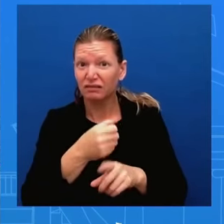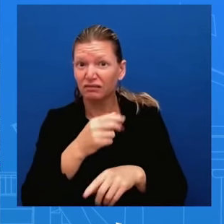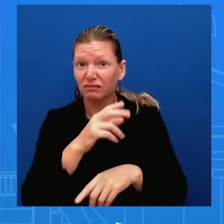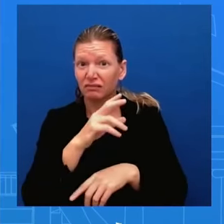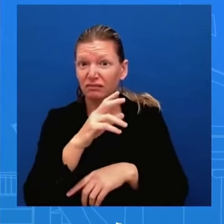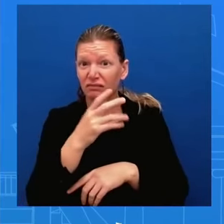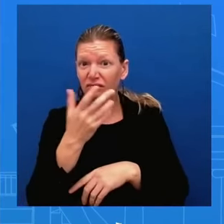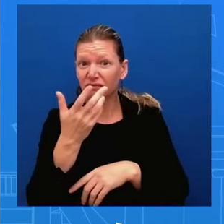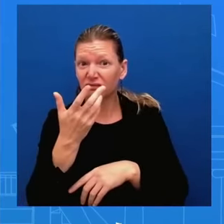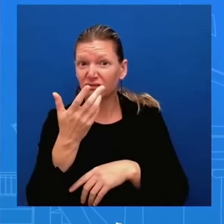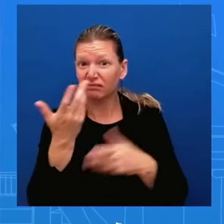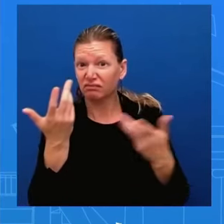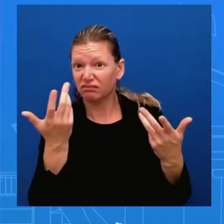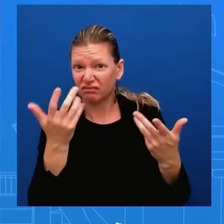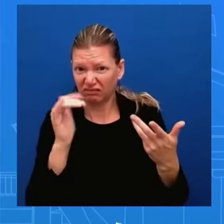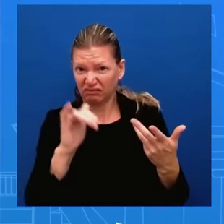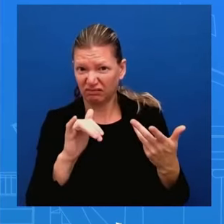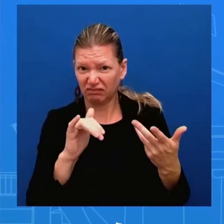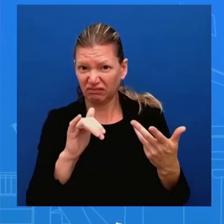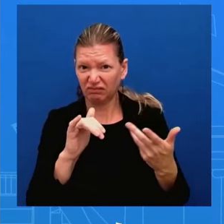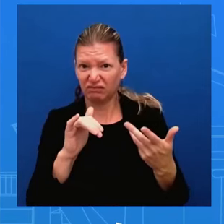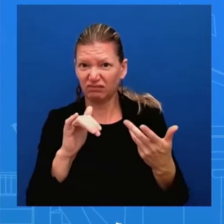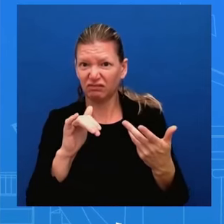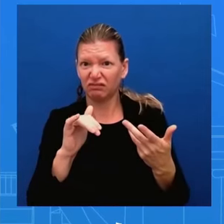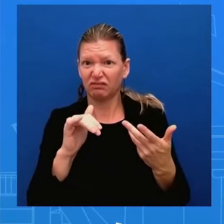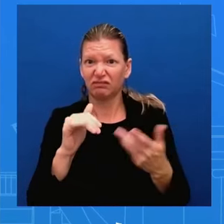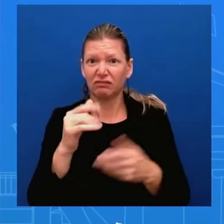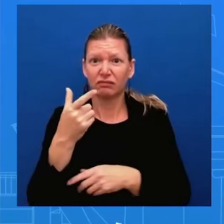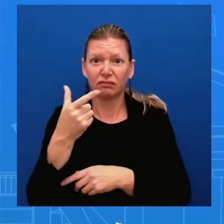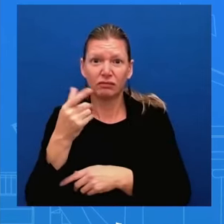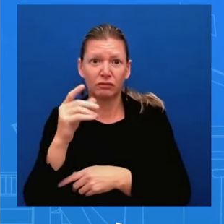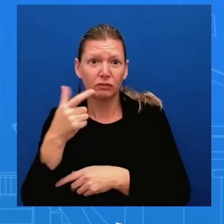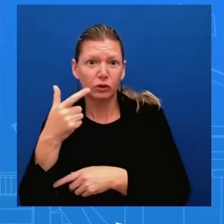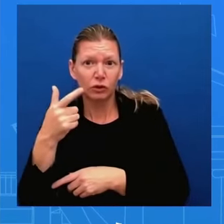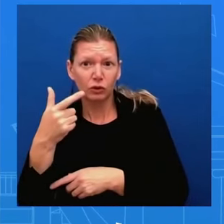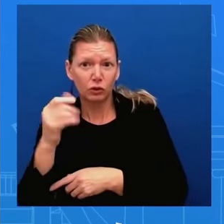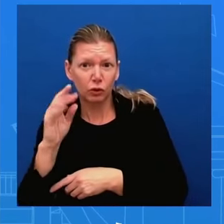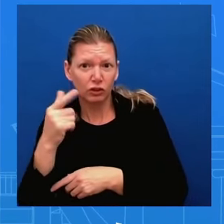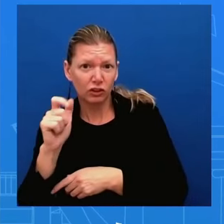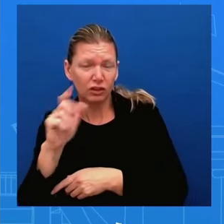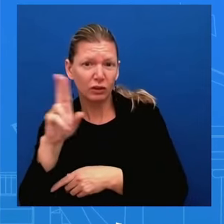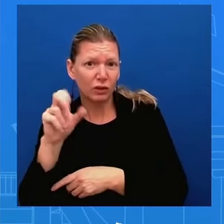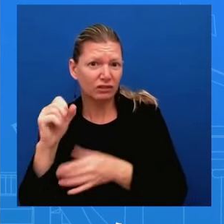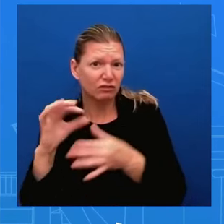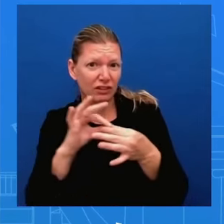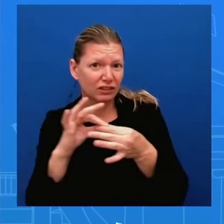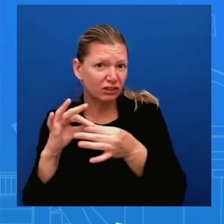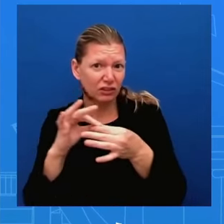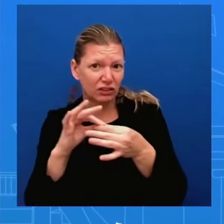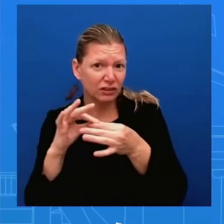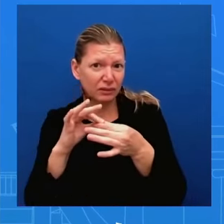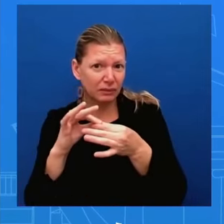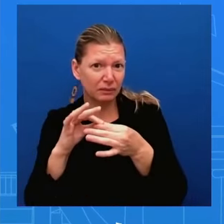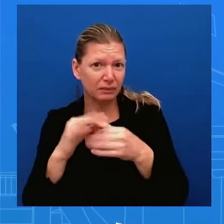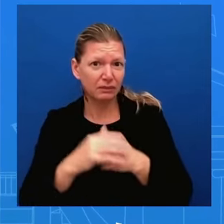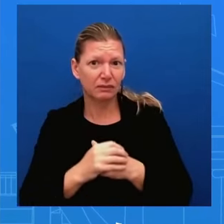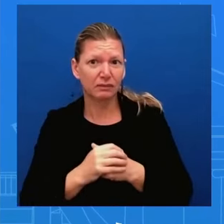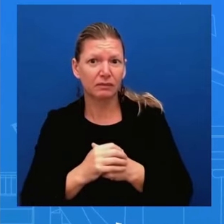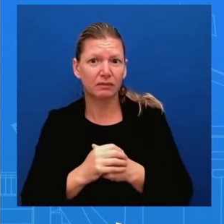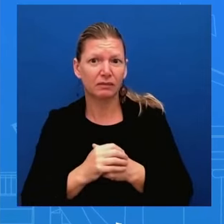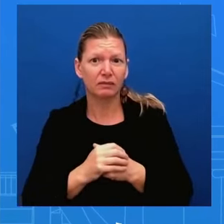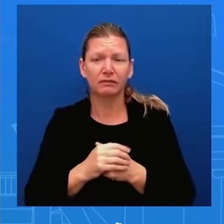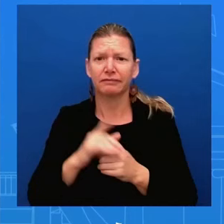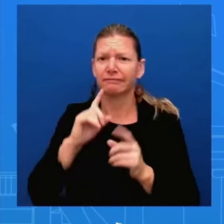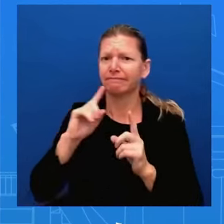i do have a statement from us on this we're deeply troubled by georgia's kremlin style foreign agents legislation which just